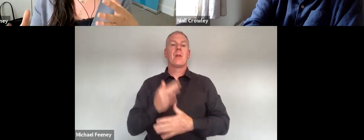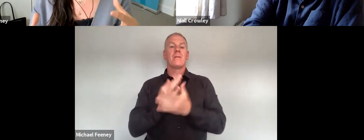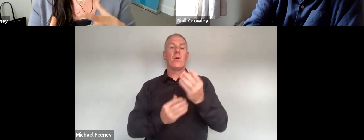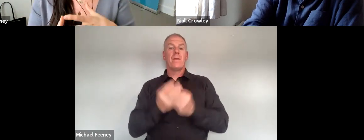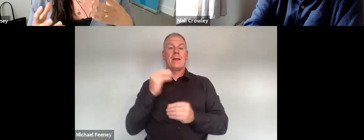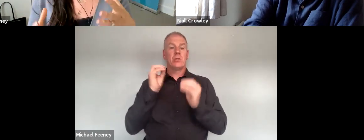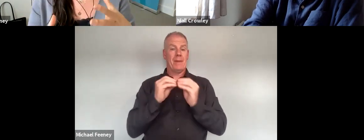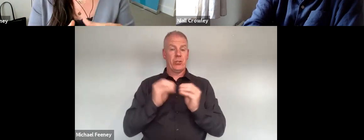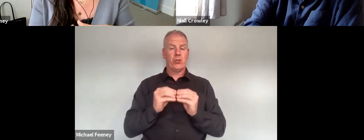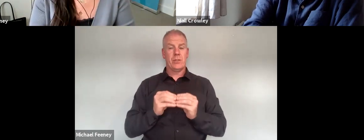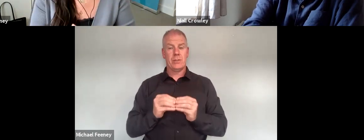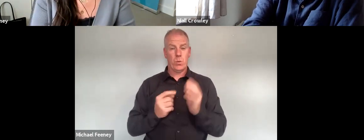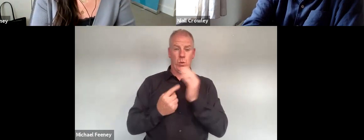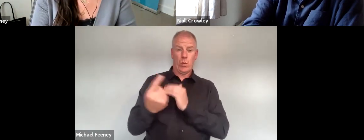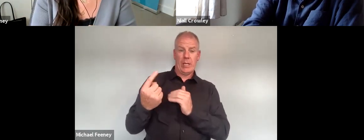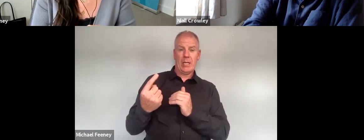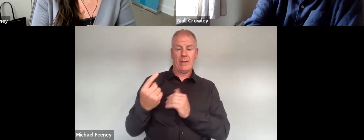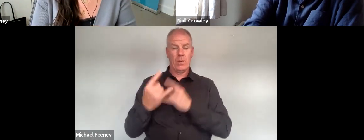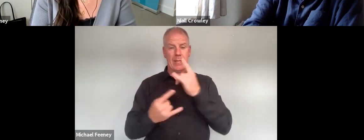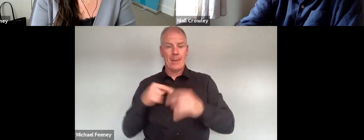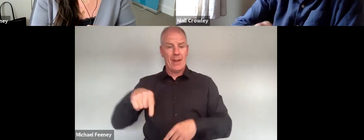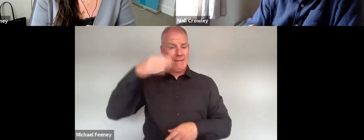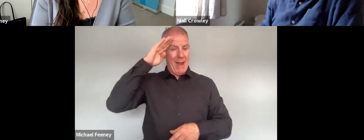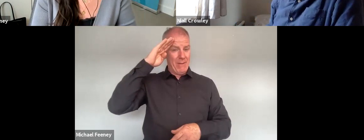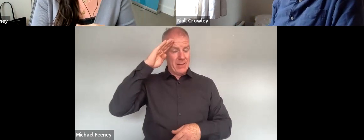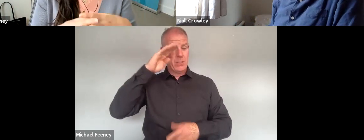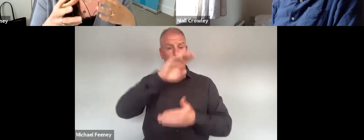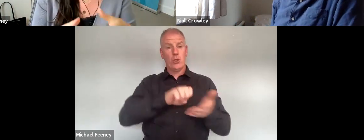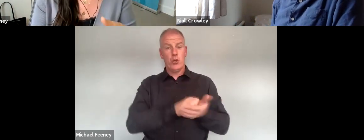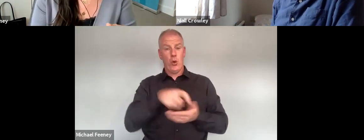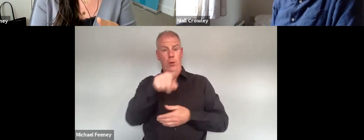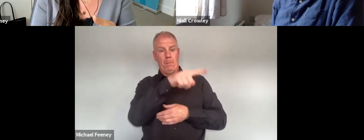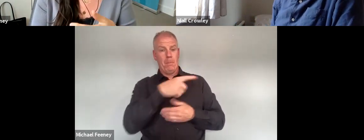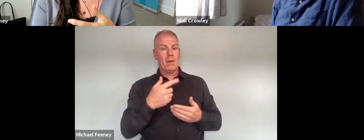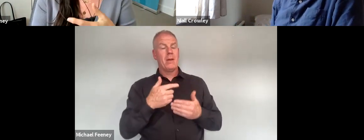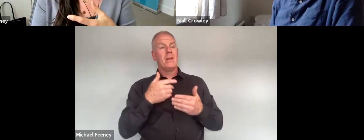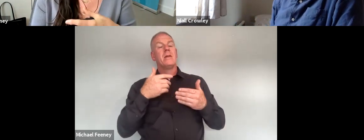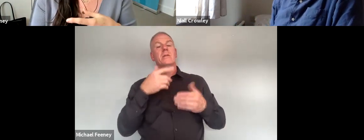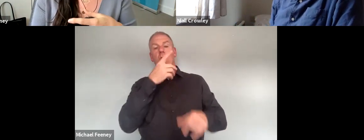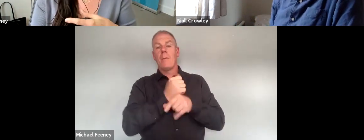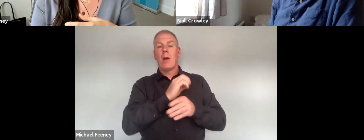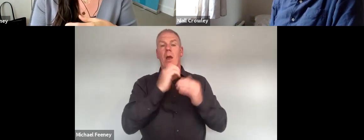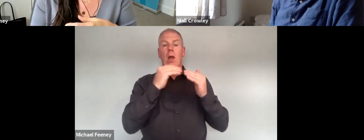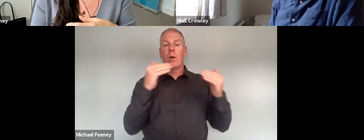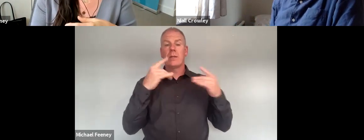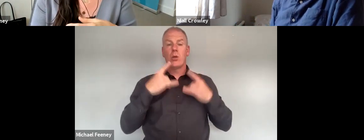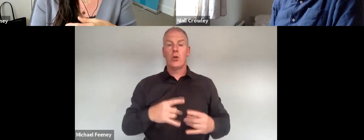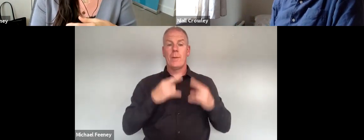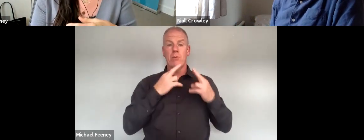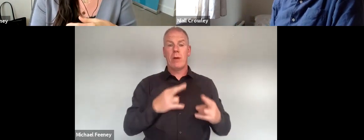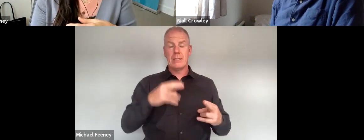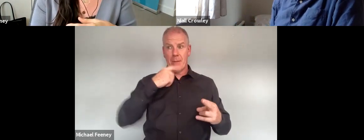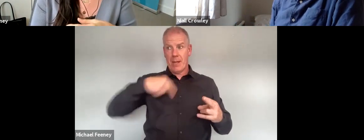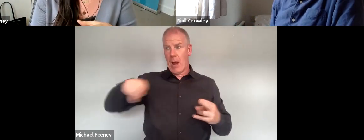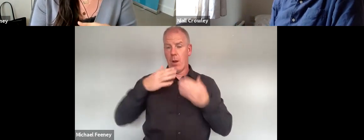call out I suppose as quite unique to this jurisdiction so within Europe its focus on equality and human rights does make our public sector